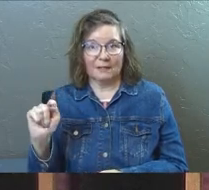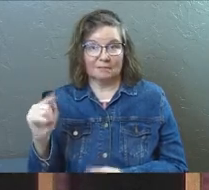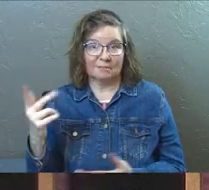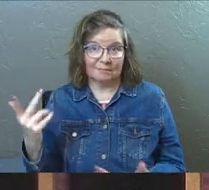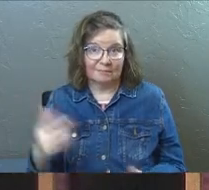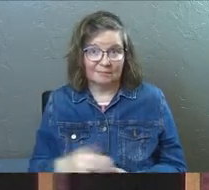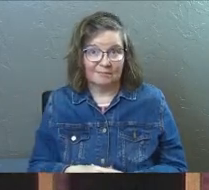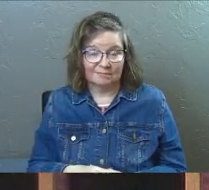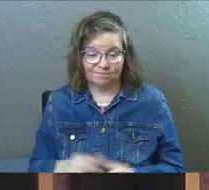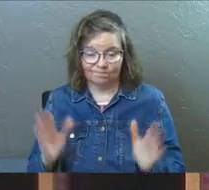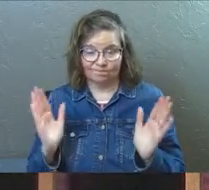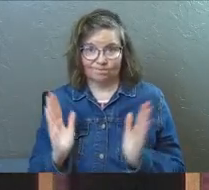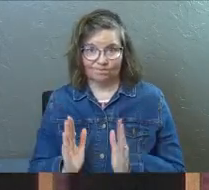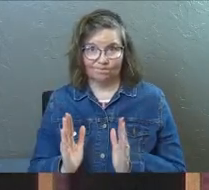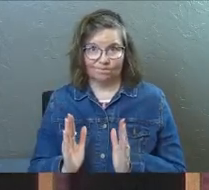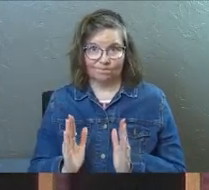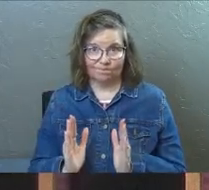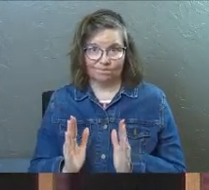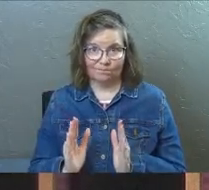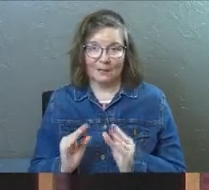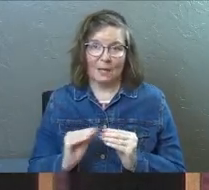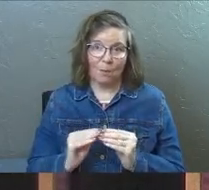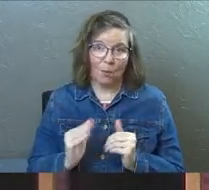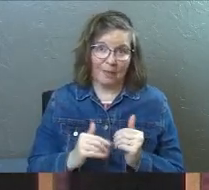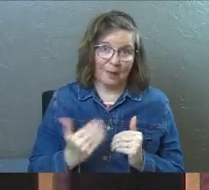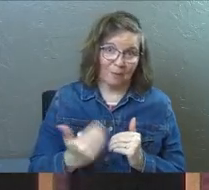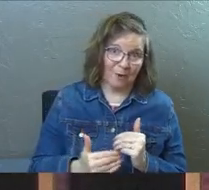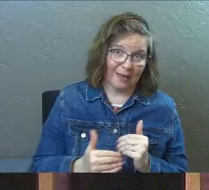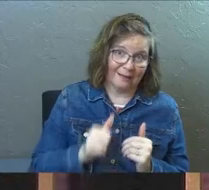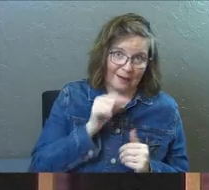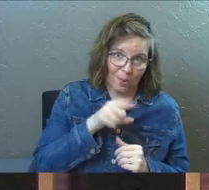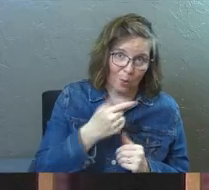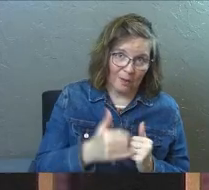because this is about more than bread, right?